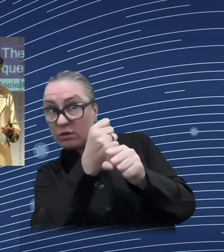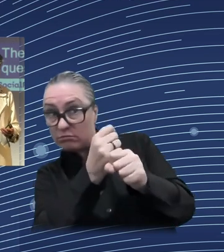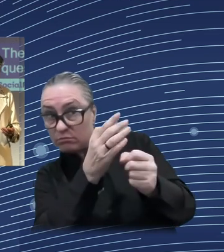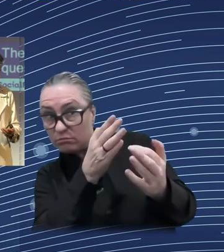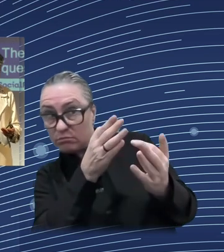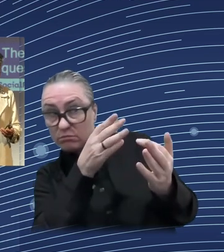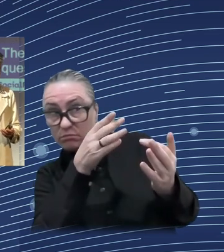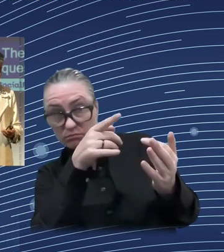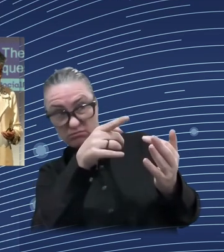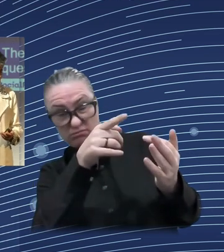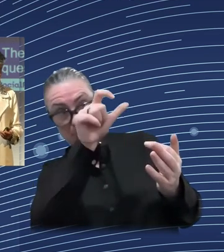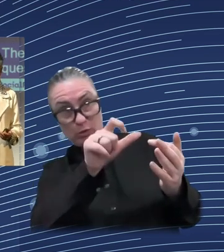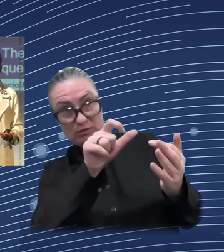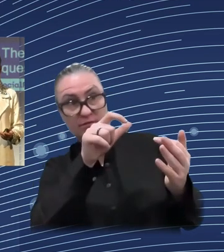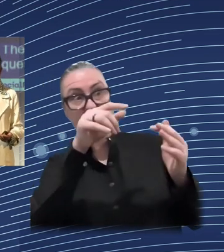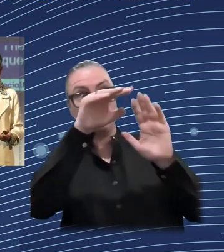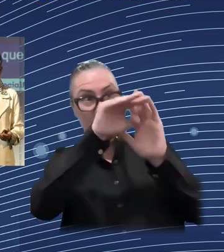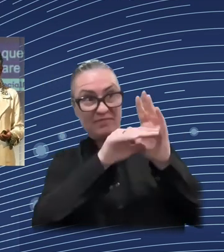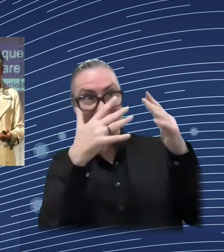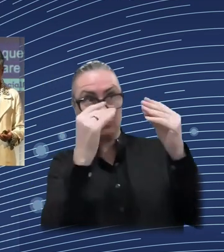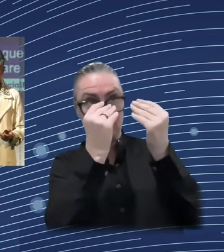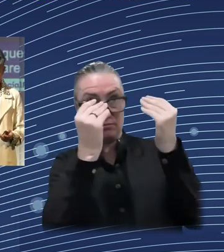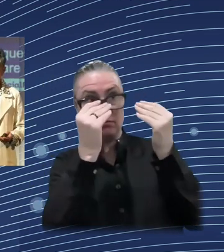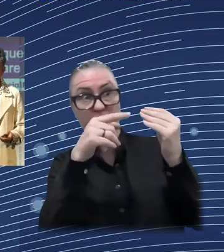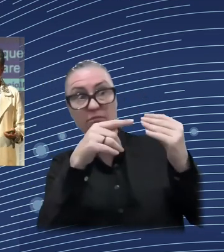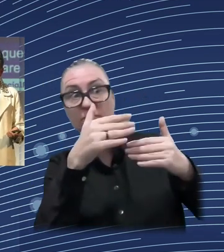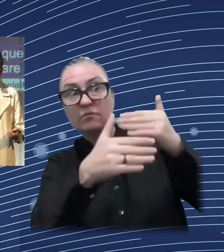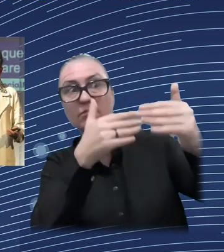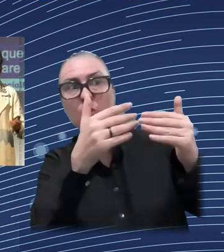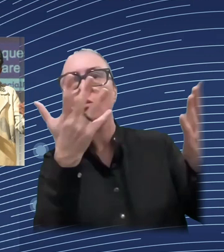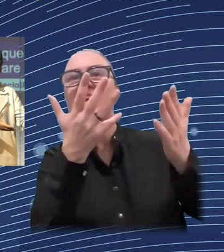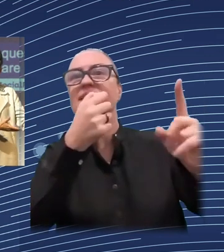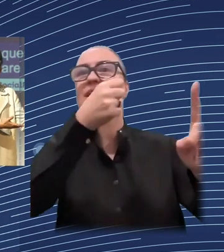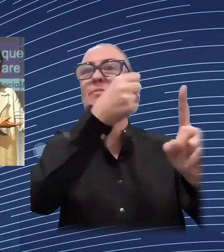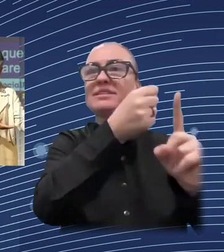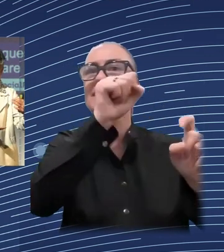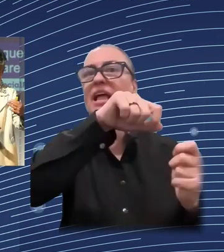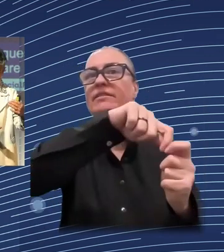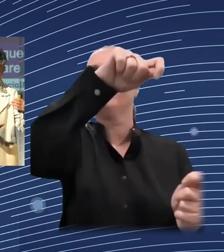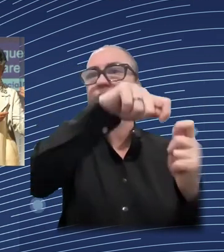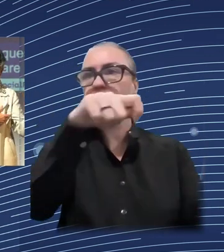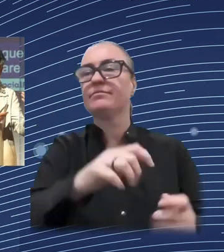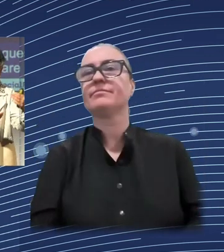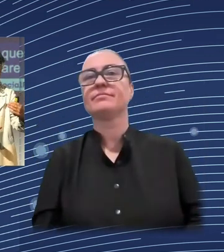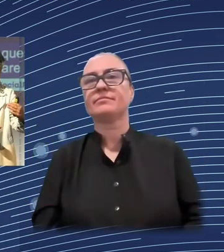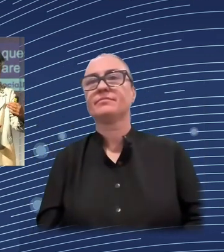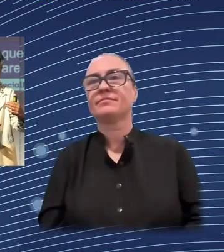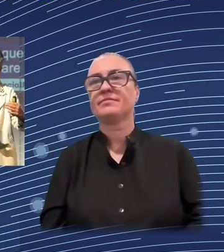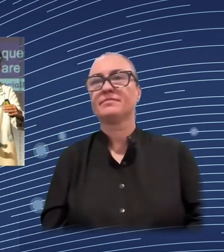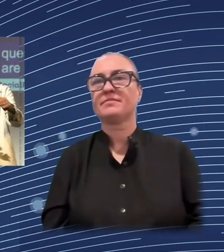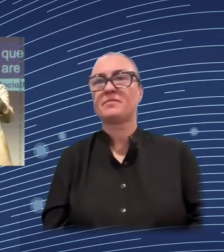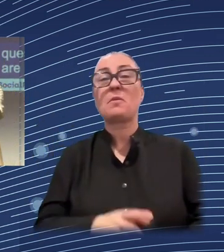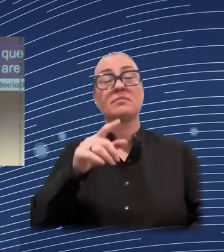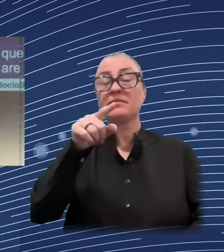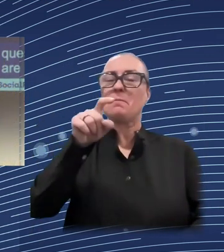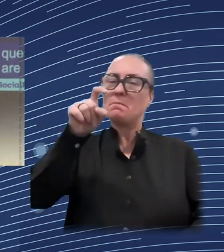a particular treatment and others are given a placebo, right? And then you measure the differences between those that take the treatment